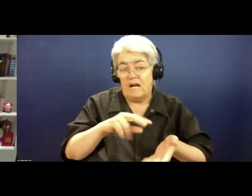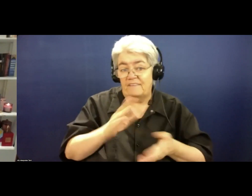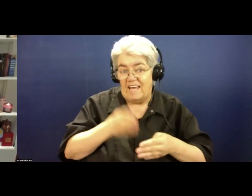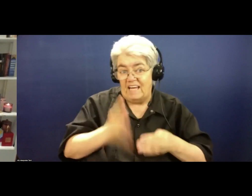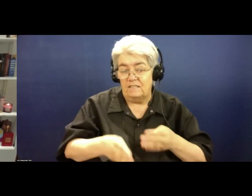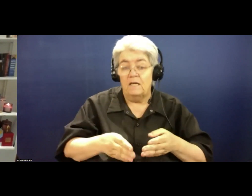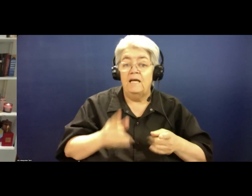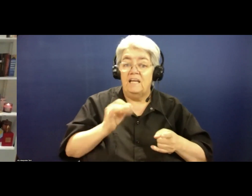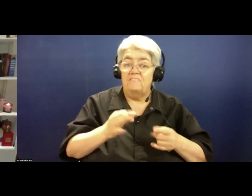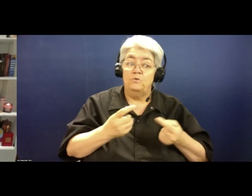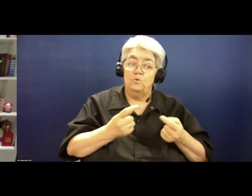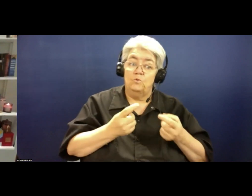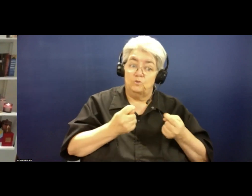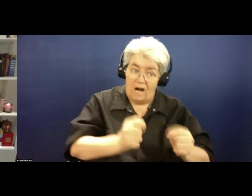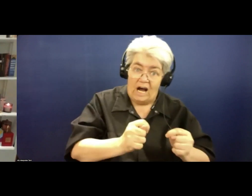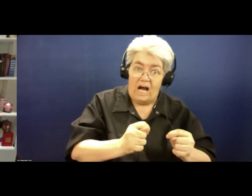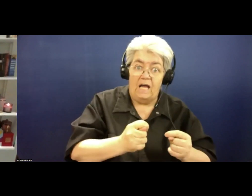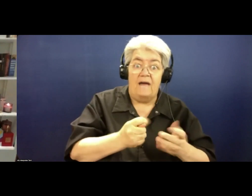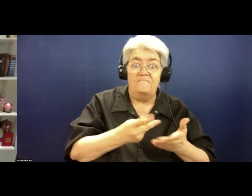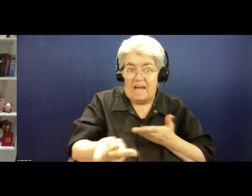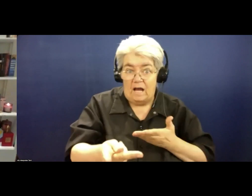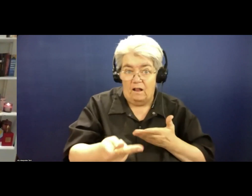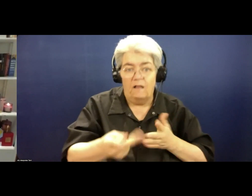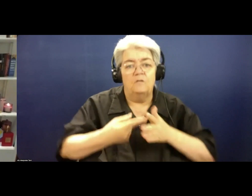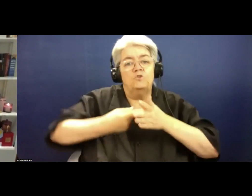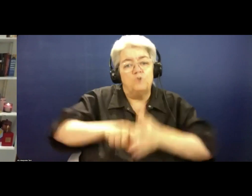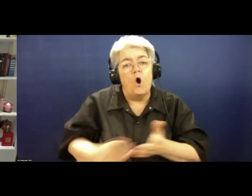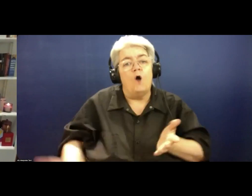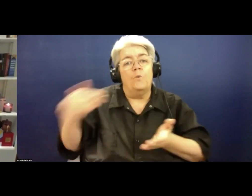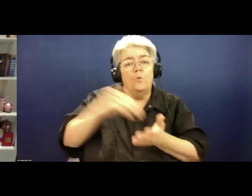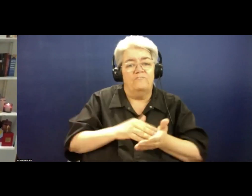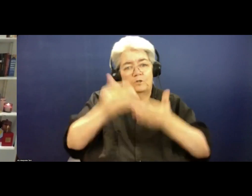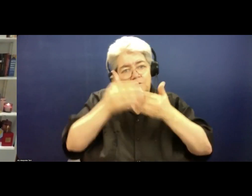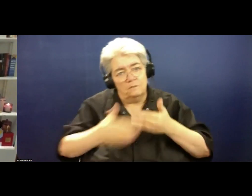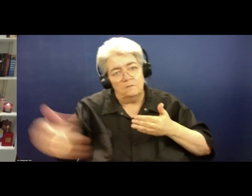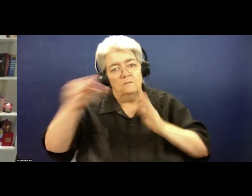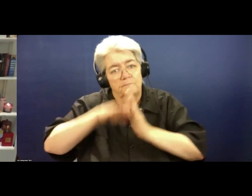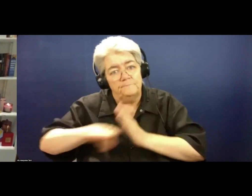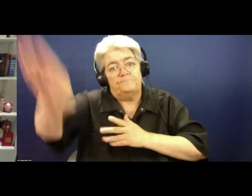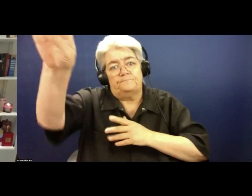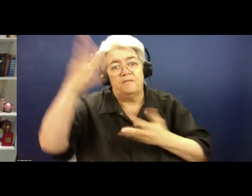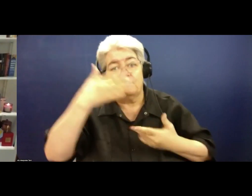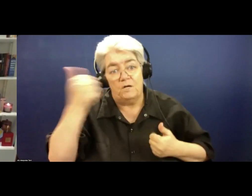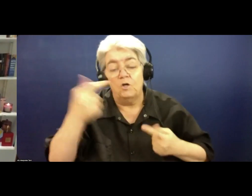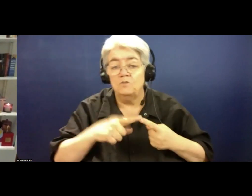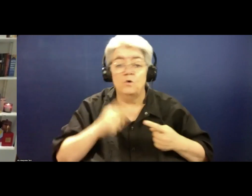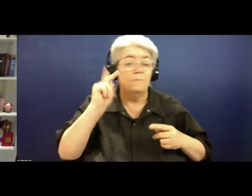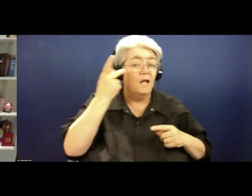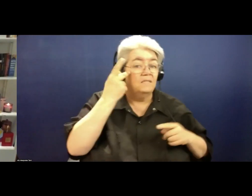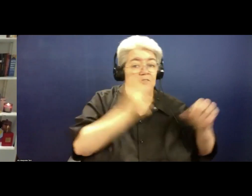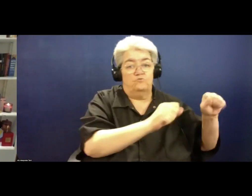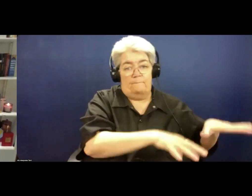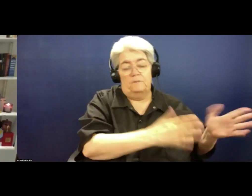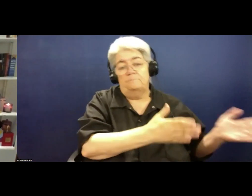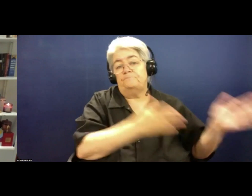surviving it can be a very new beginning, which has been for me. So I left politics and I went into business,